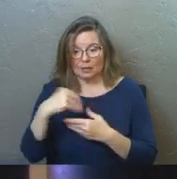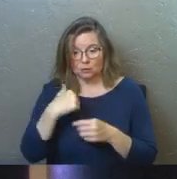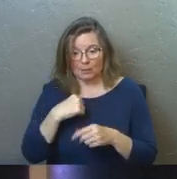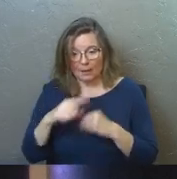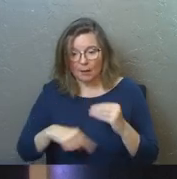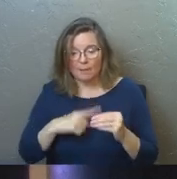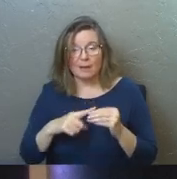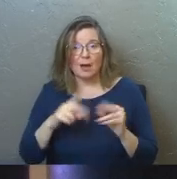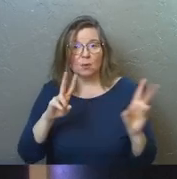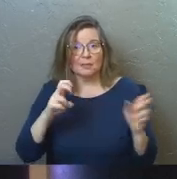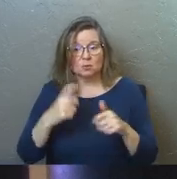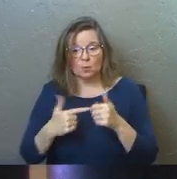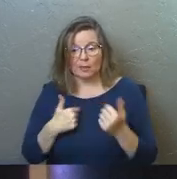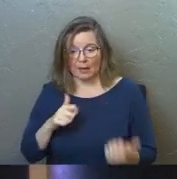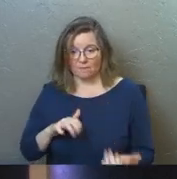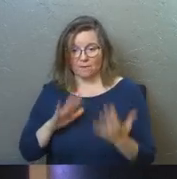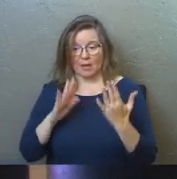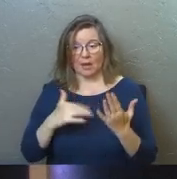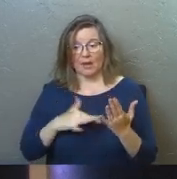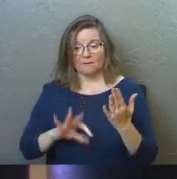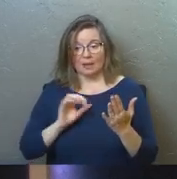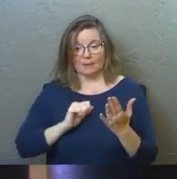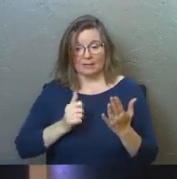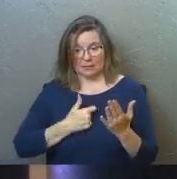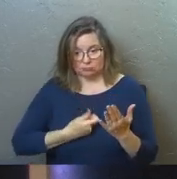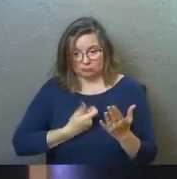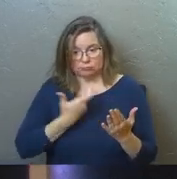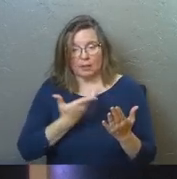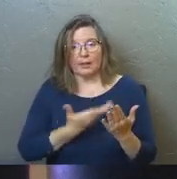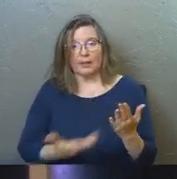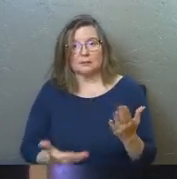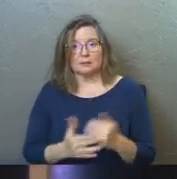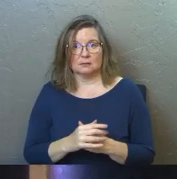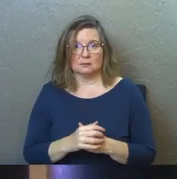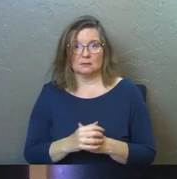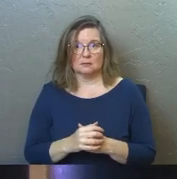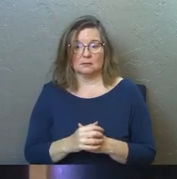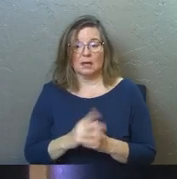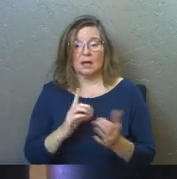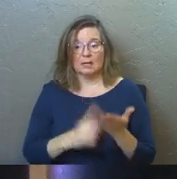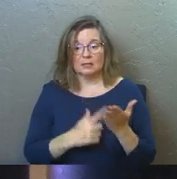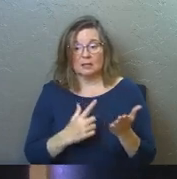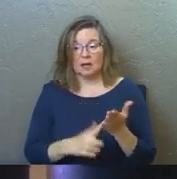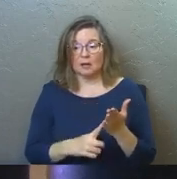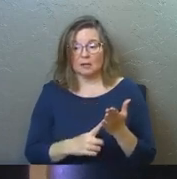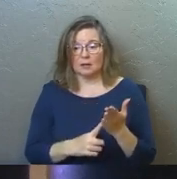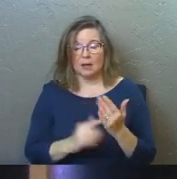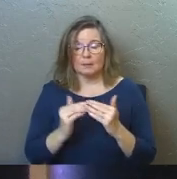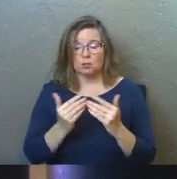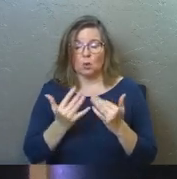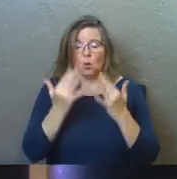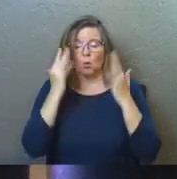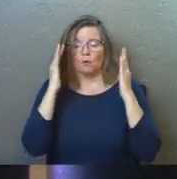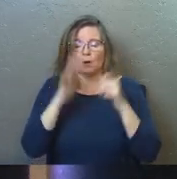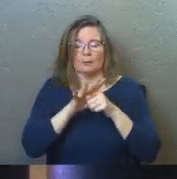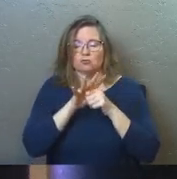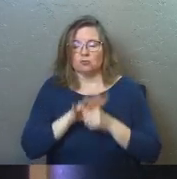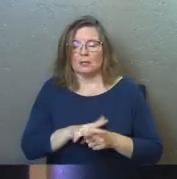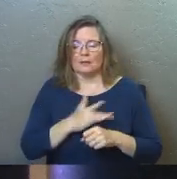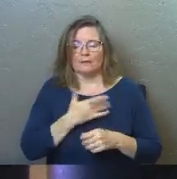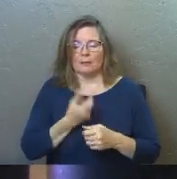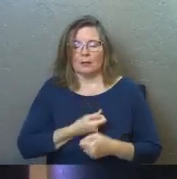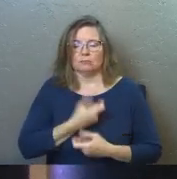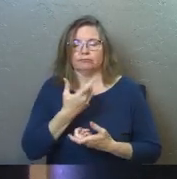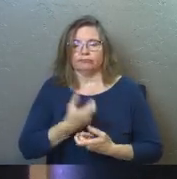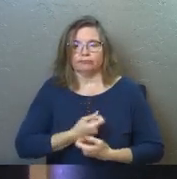into me about issues that I'm facing and I find myself telling her things. And sometimes I'm just overwhelmed and I'm stressed and I